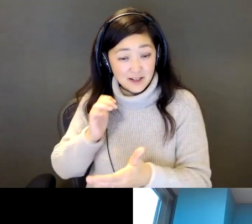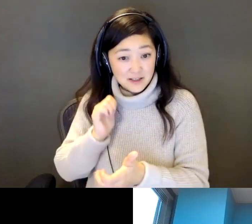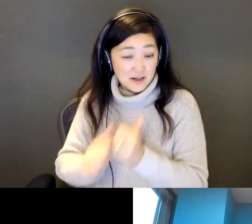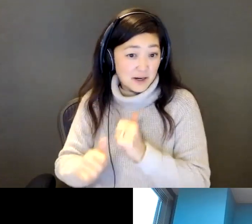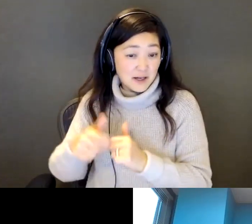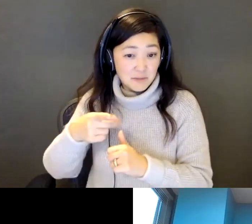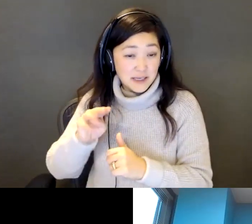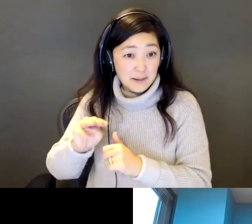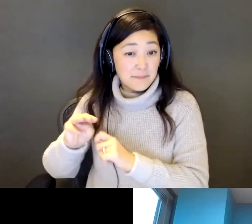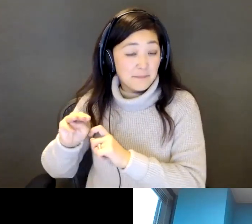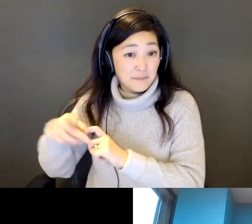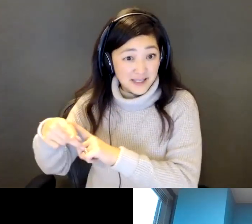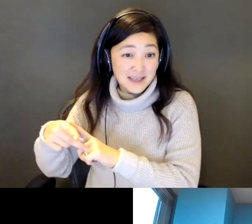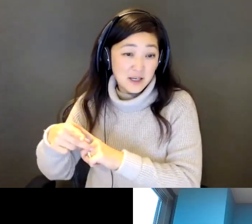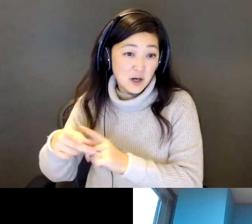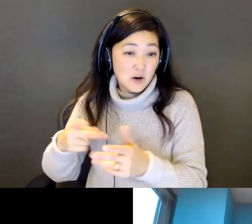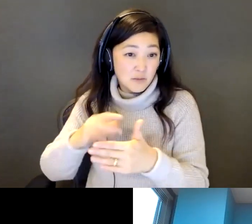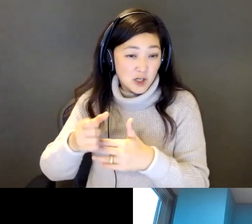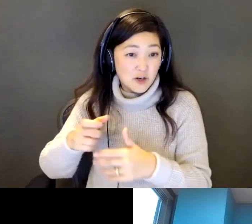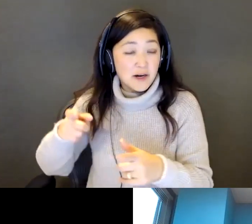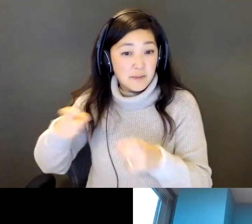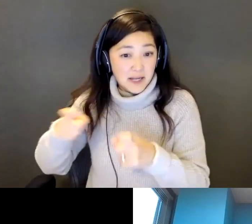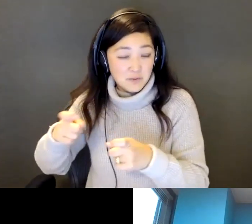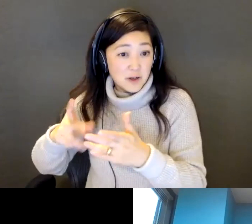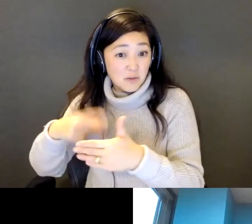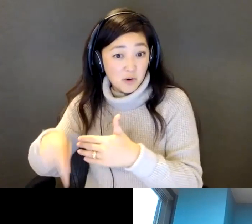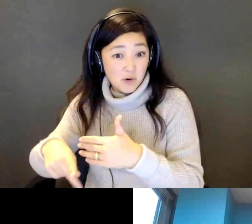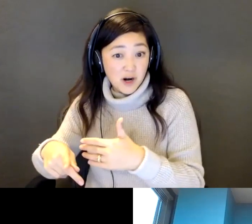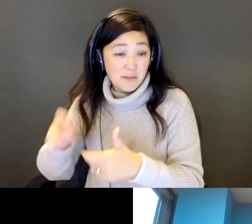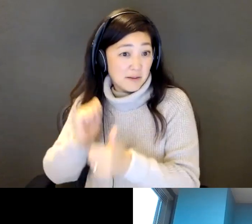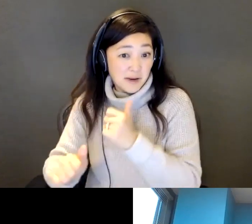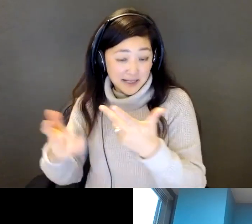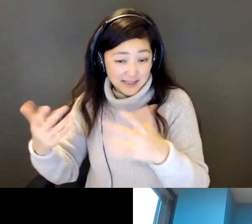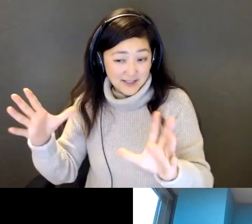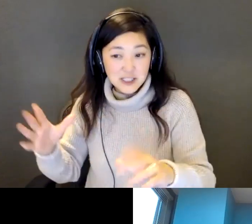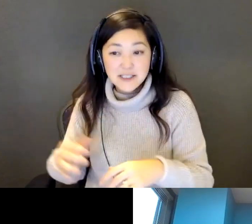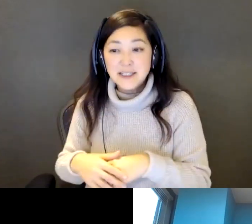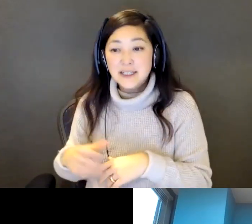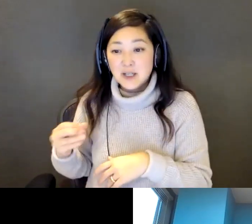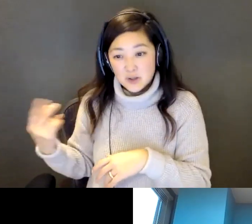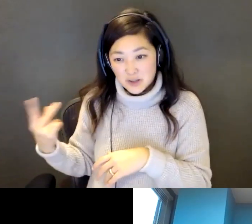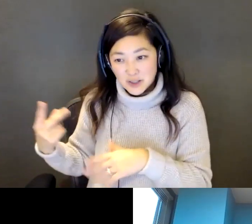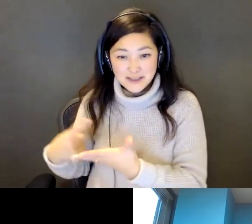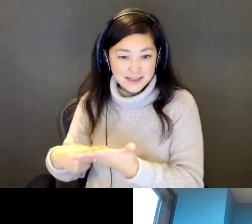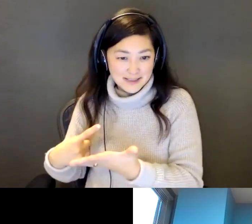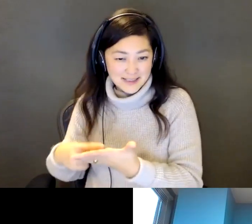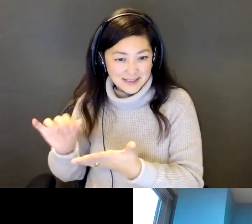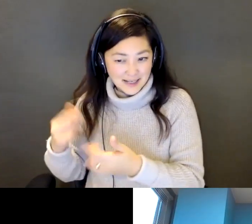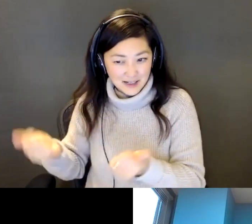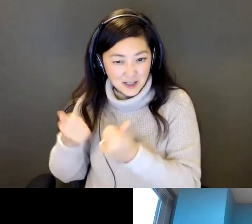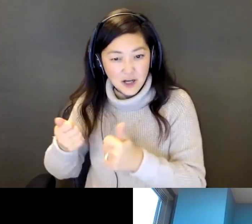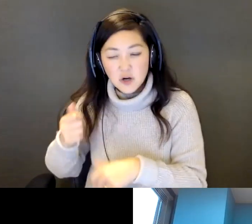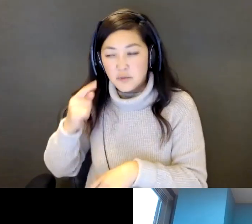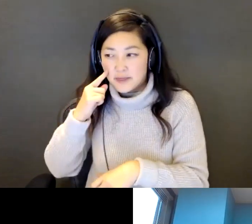PMP exam. So that was one that we talked about, which actually came to fruition very recently. And so we talked a lot about what the future looks like, and I think